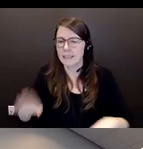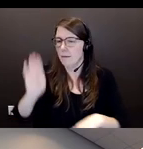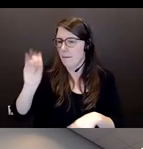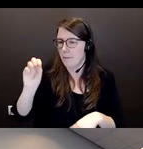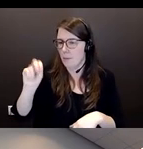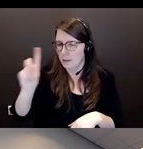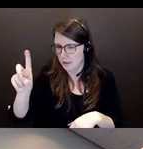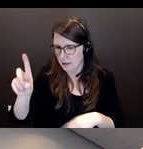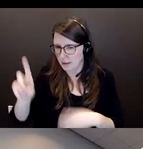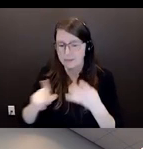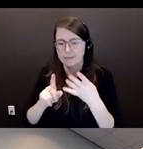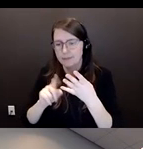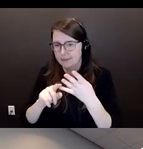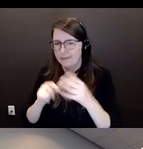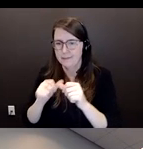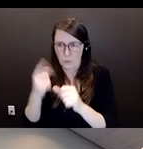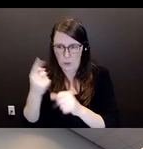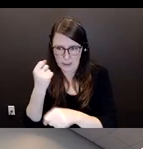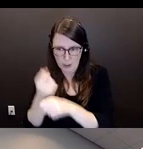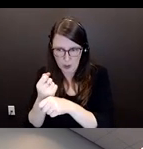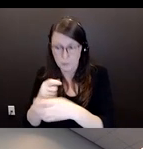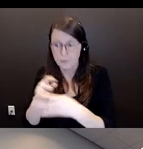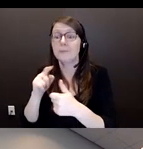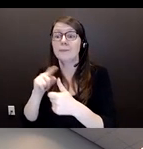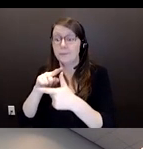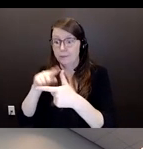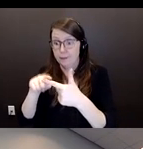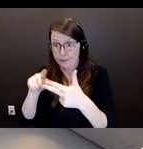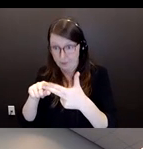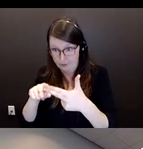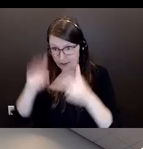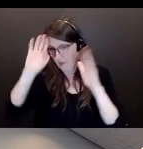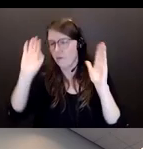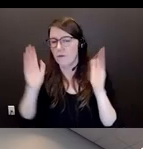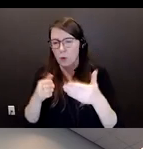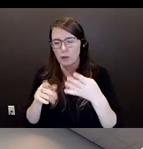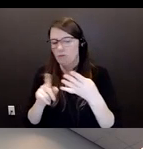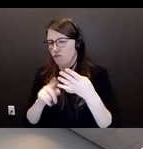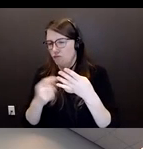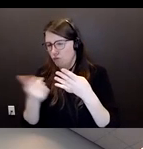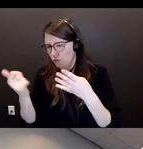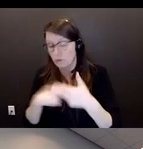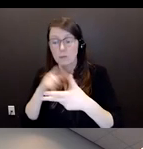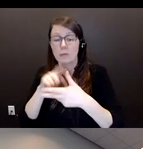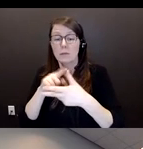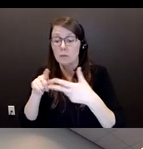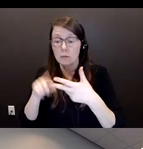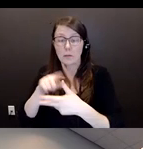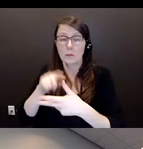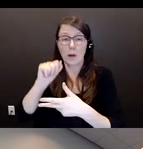year against that person. And we focused on the three primary individuals. One known as Alexander